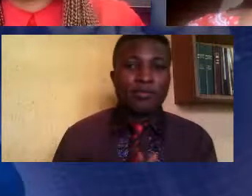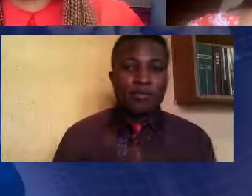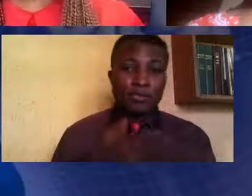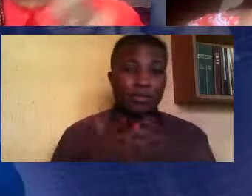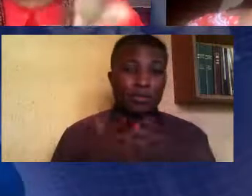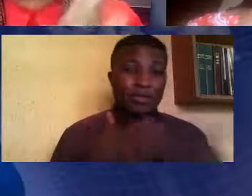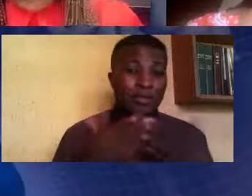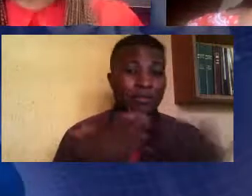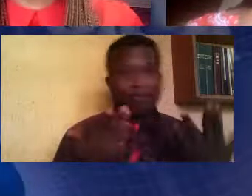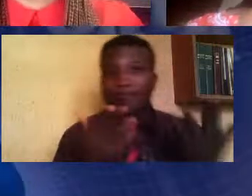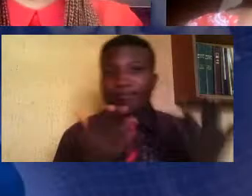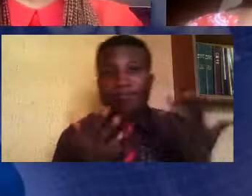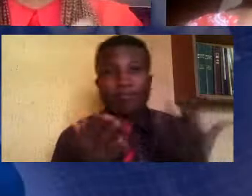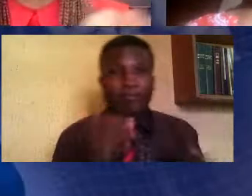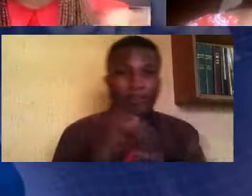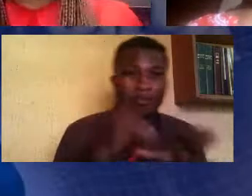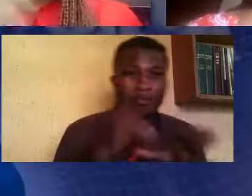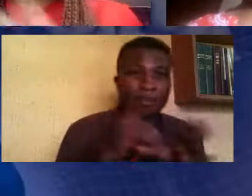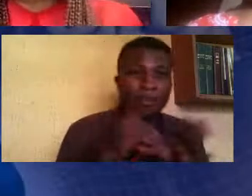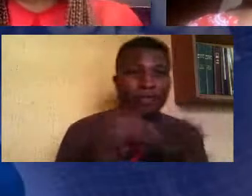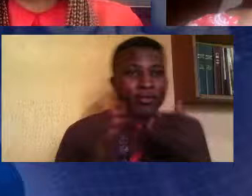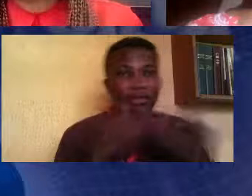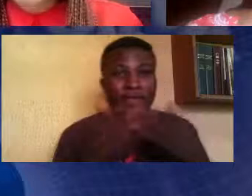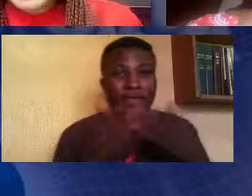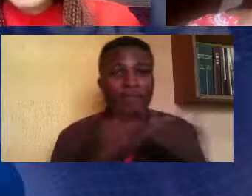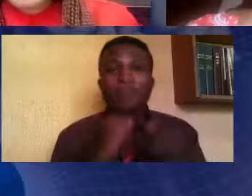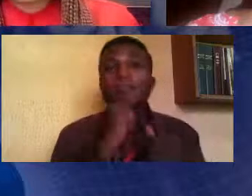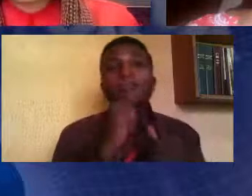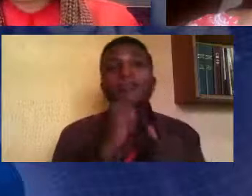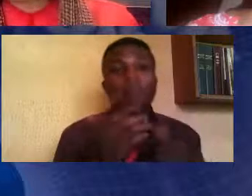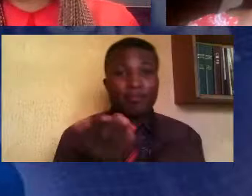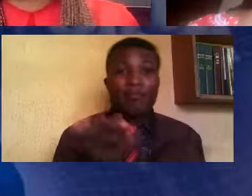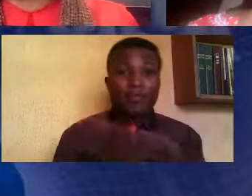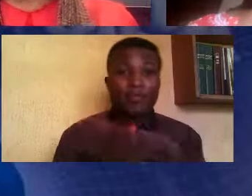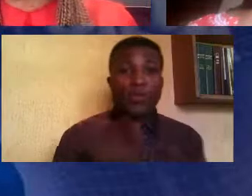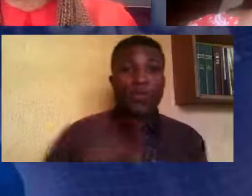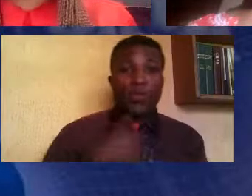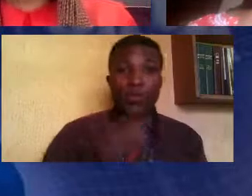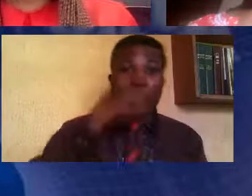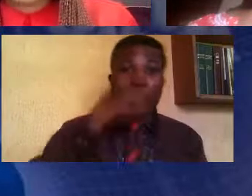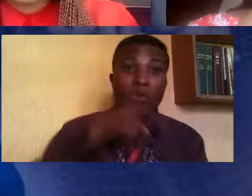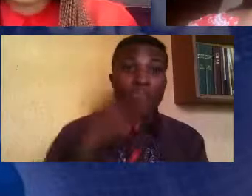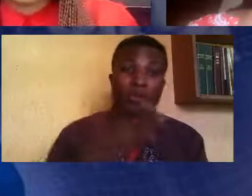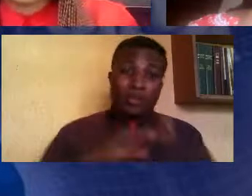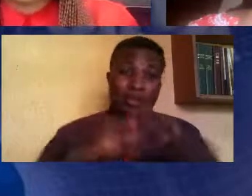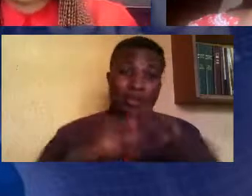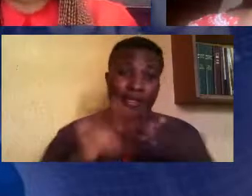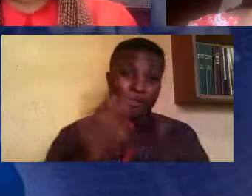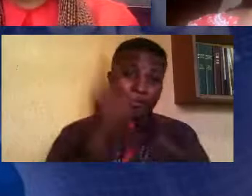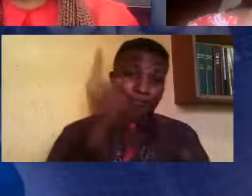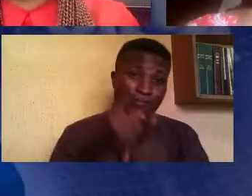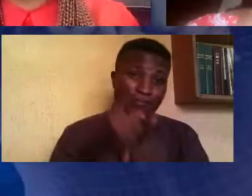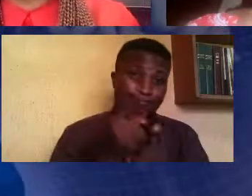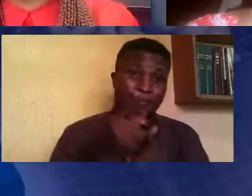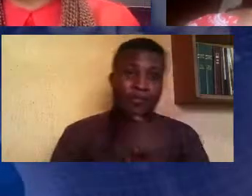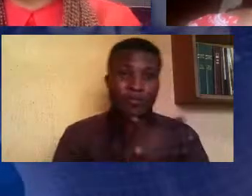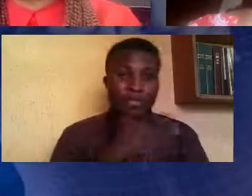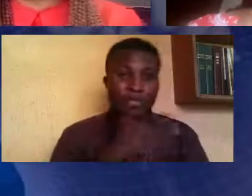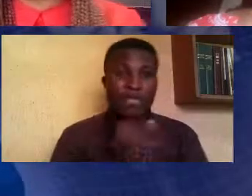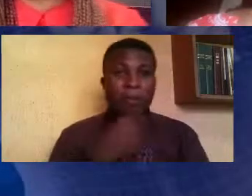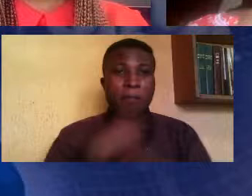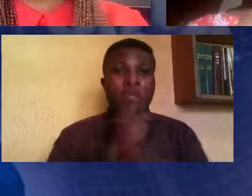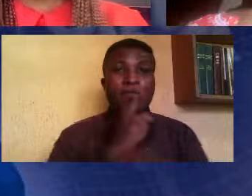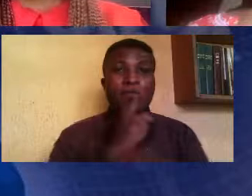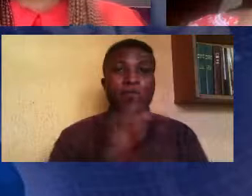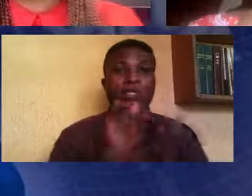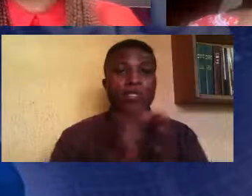as it is and also ensure that we build our teenagers and young adults towards healthy relationship. you know coach Jennifer